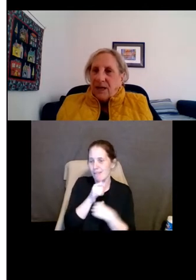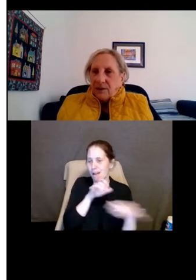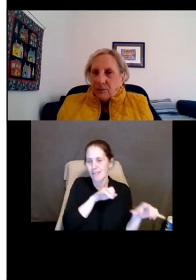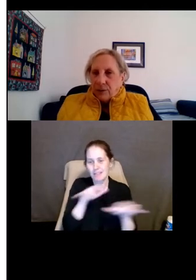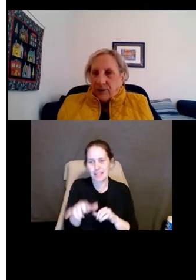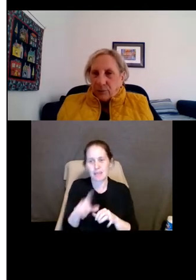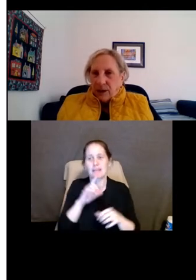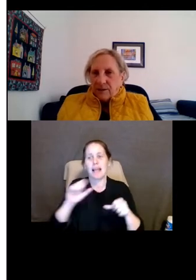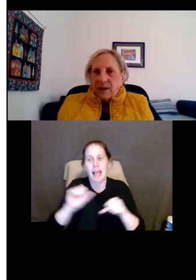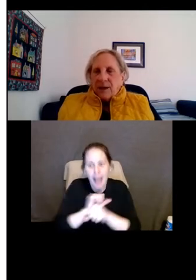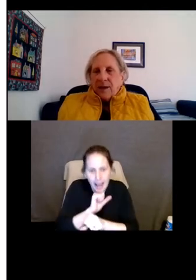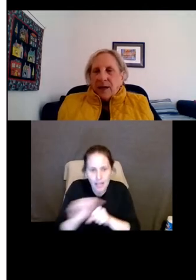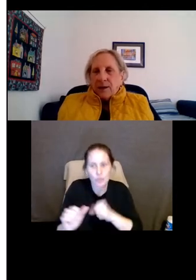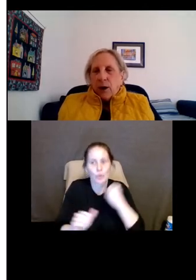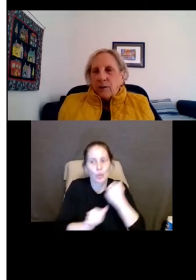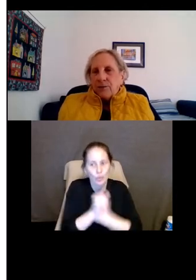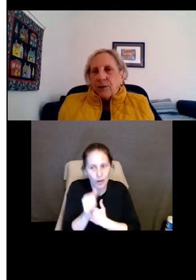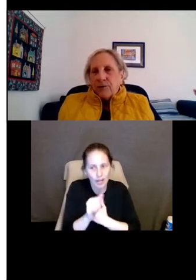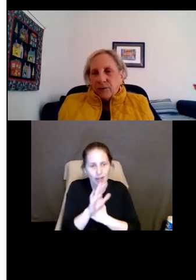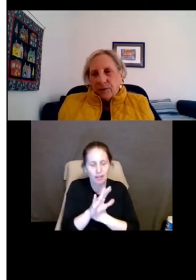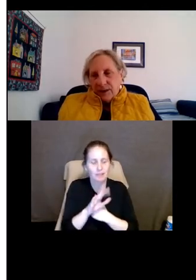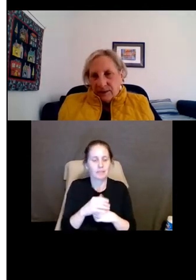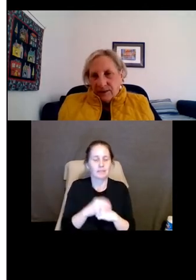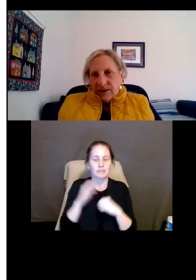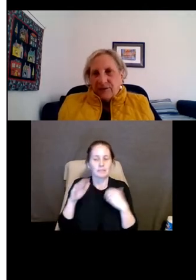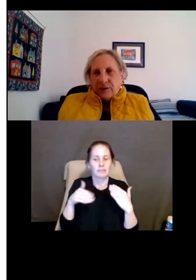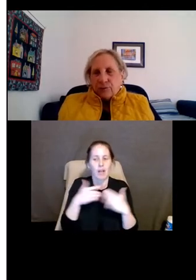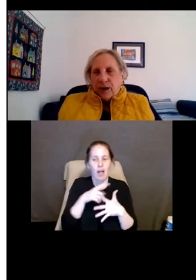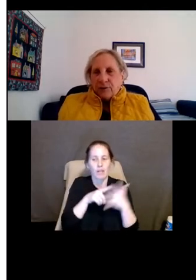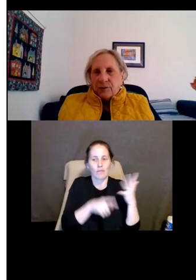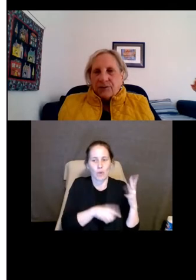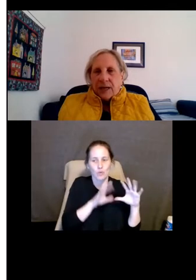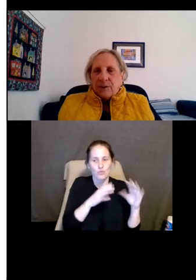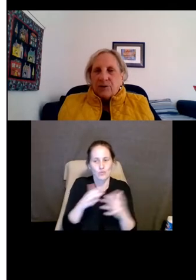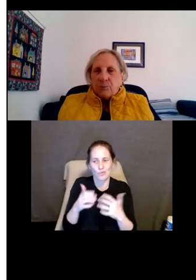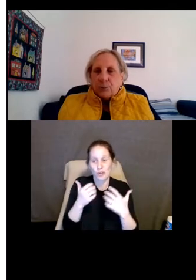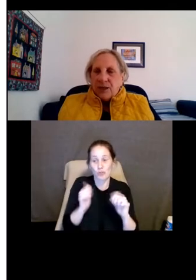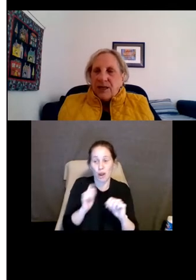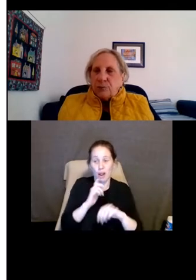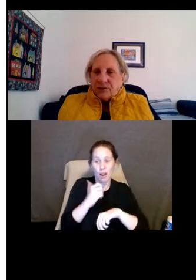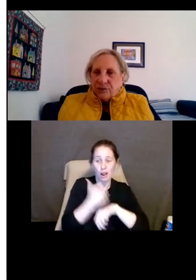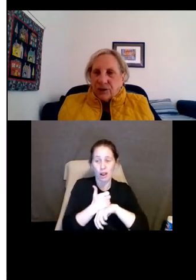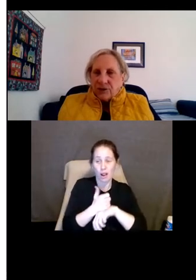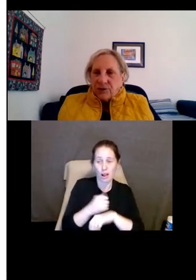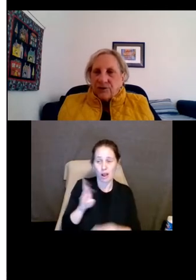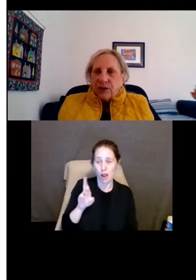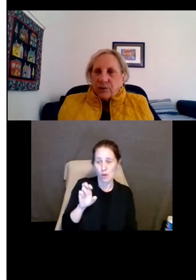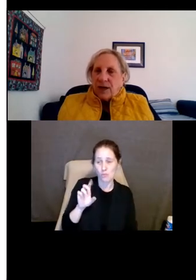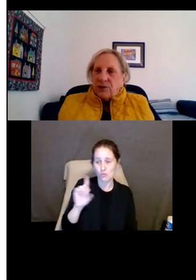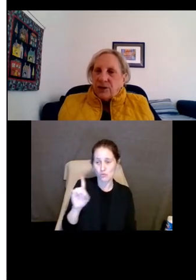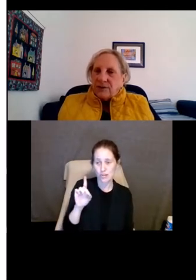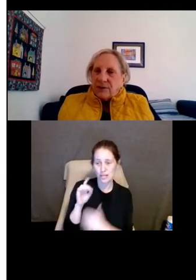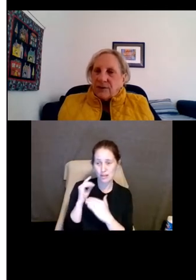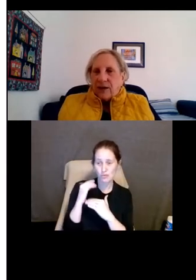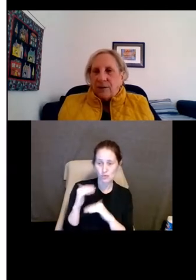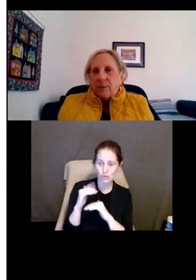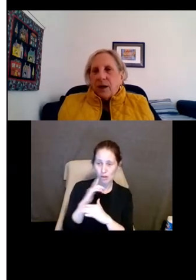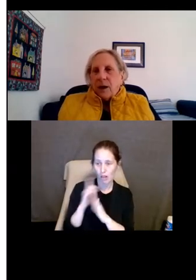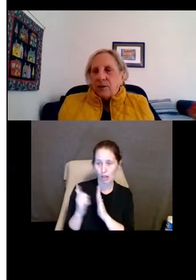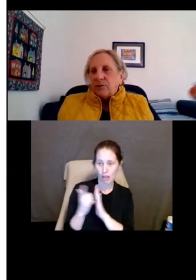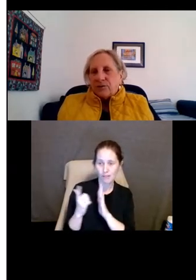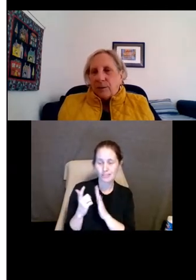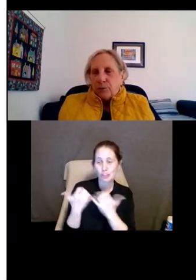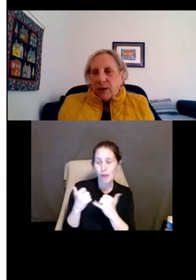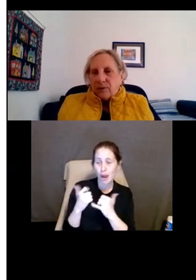that animal being a direct threat. And all of those entities that try to establish breed restrictions try to justify